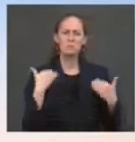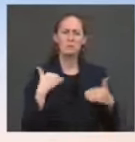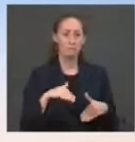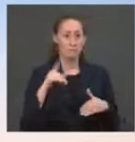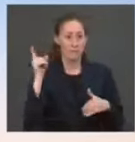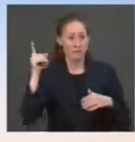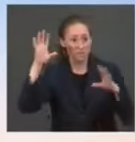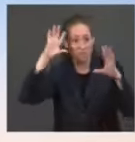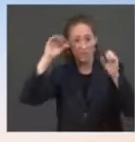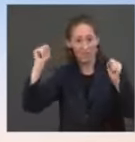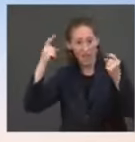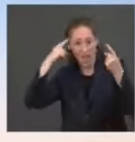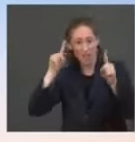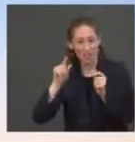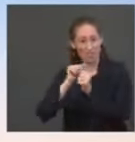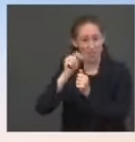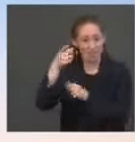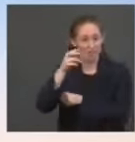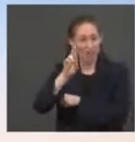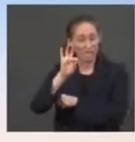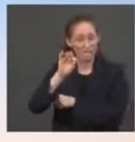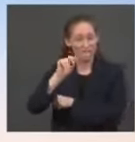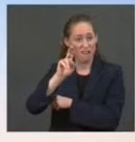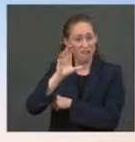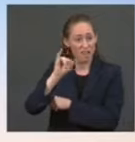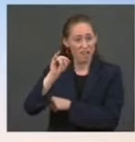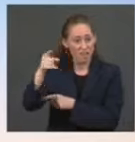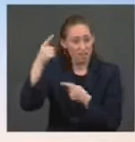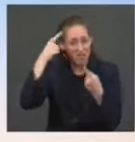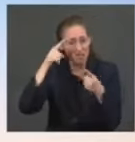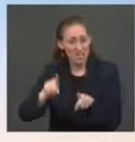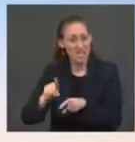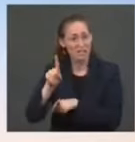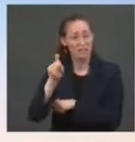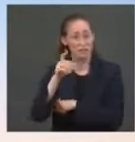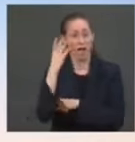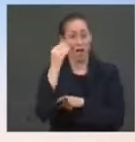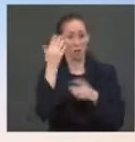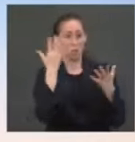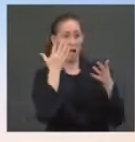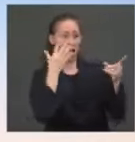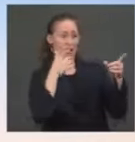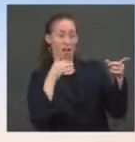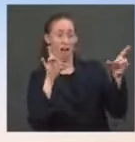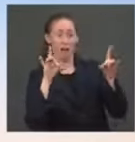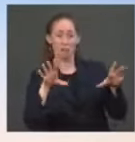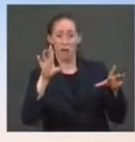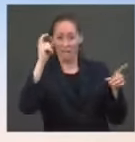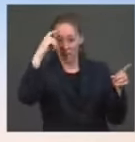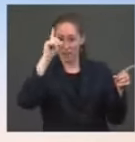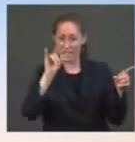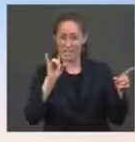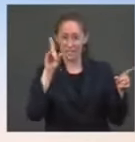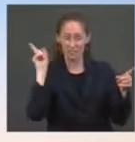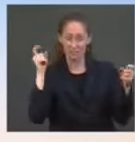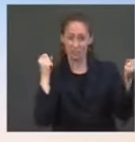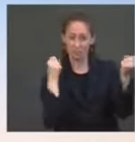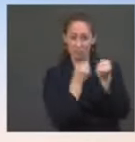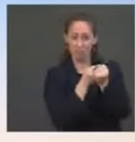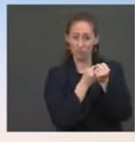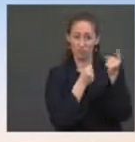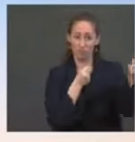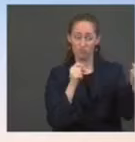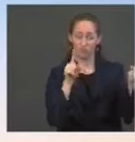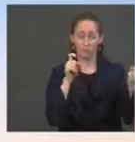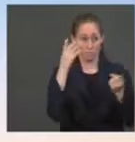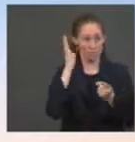And then secondly, does President Biden support what the Australian government is doing in their country? And would he consider similar measures in